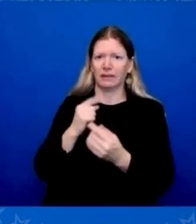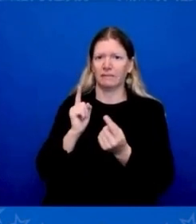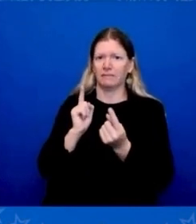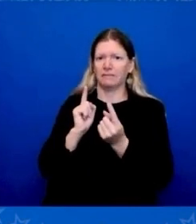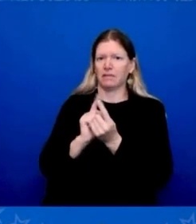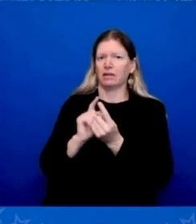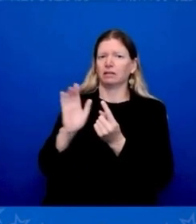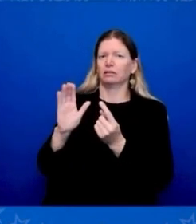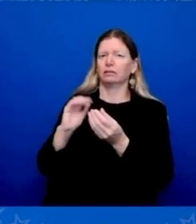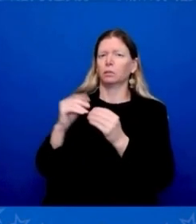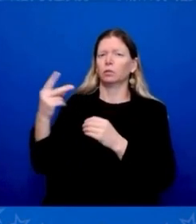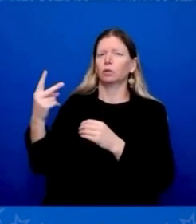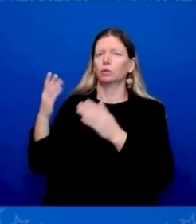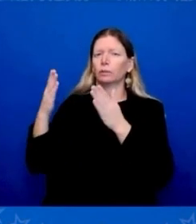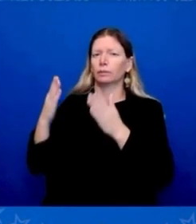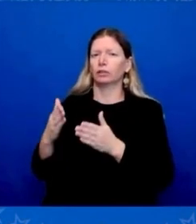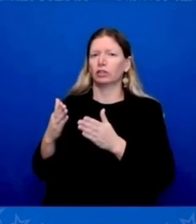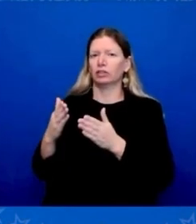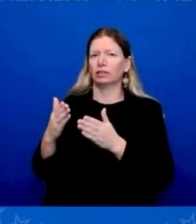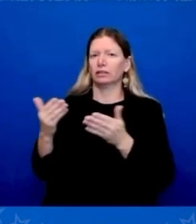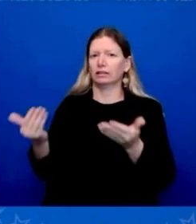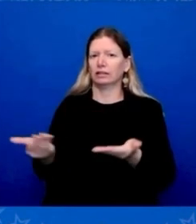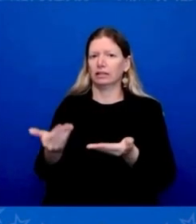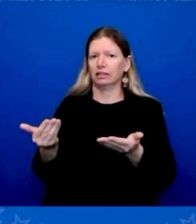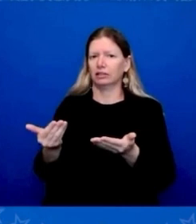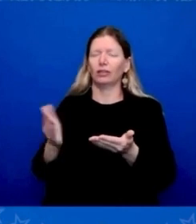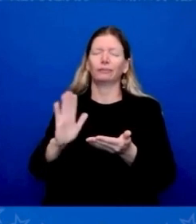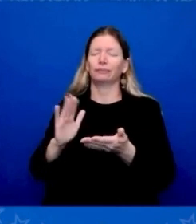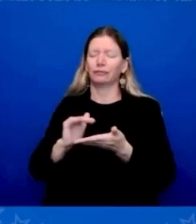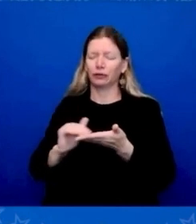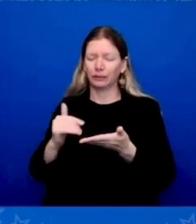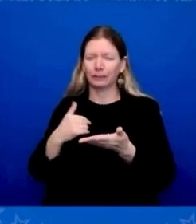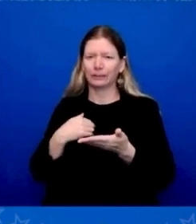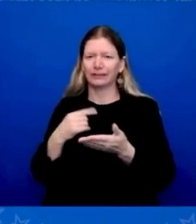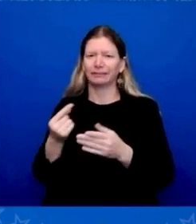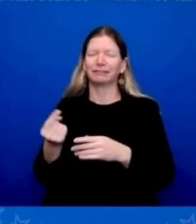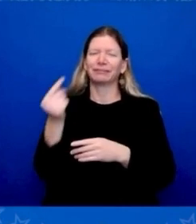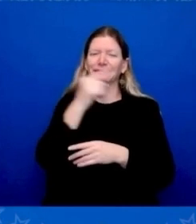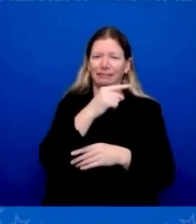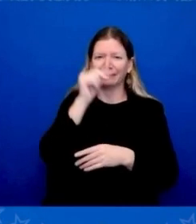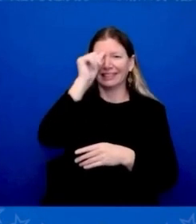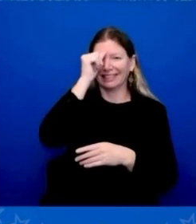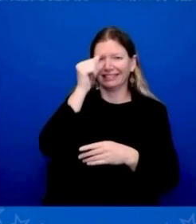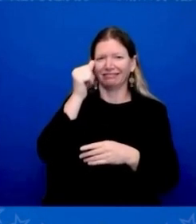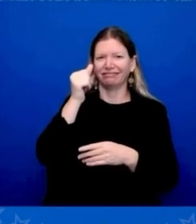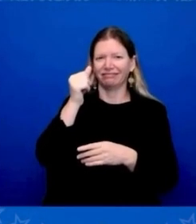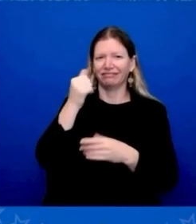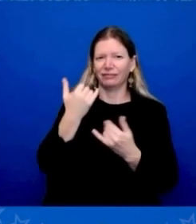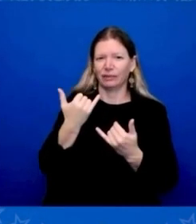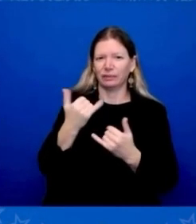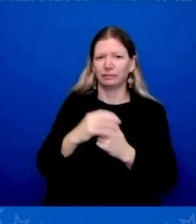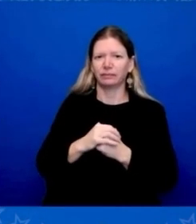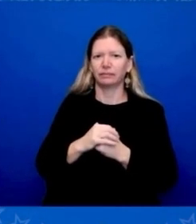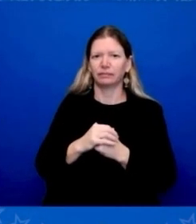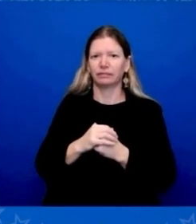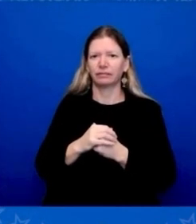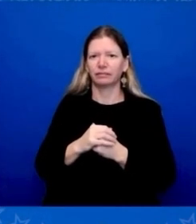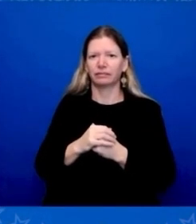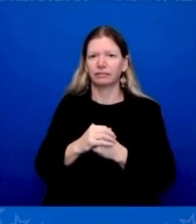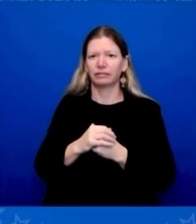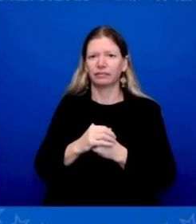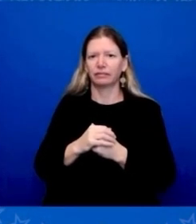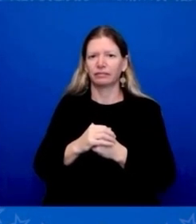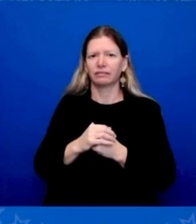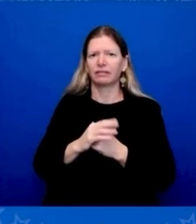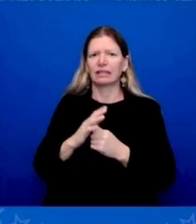today. So it's not like there's a crisis if I don't personally speak to him. It'd better if I